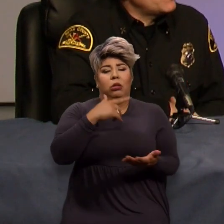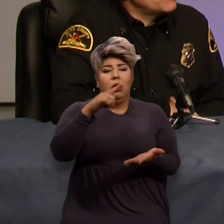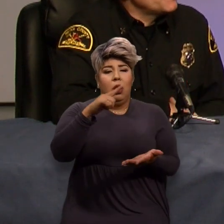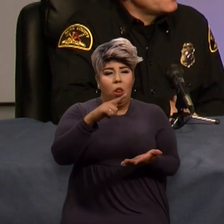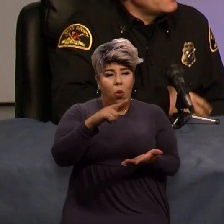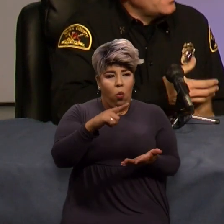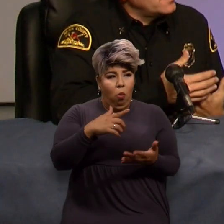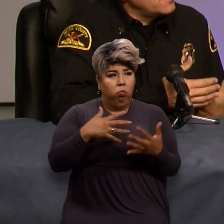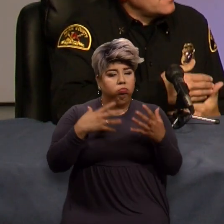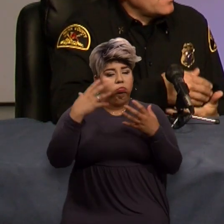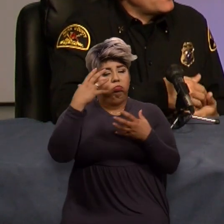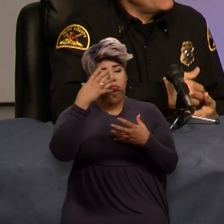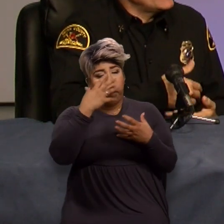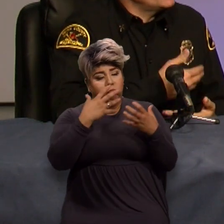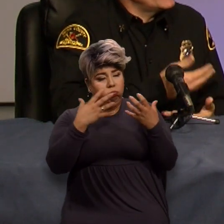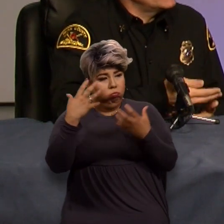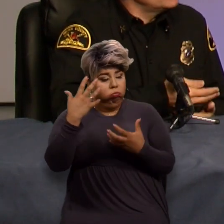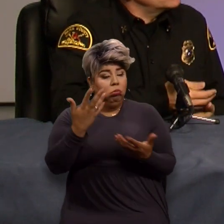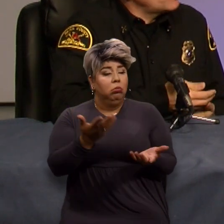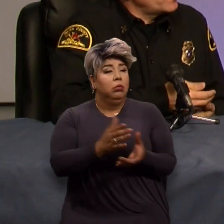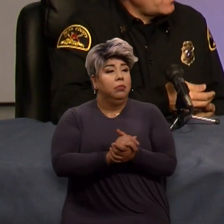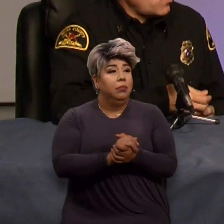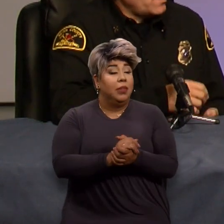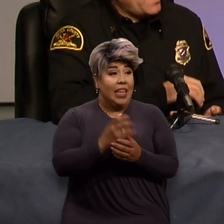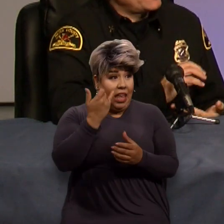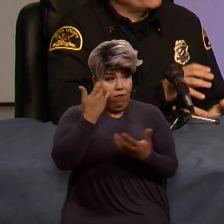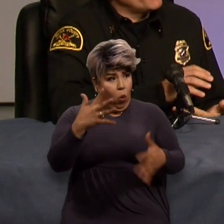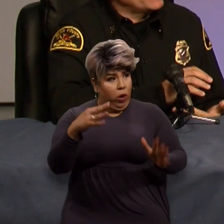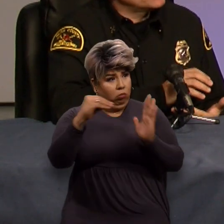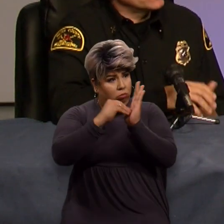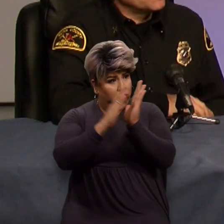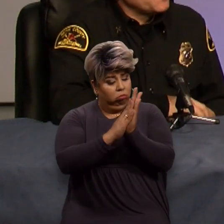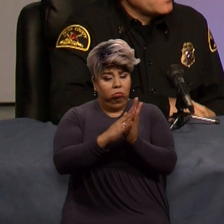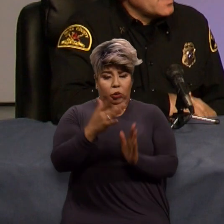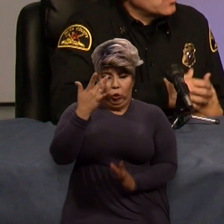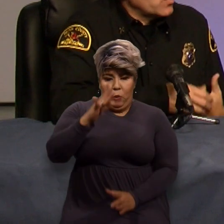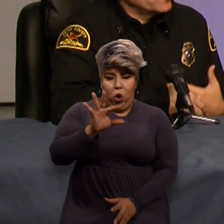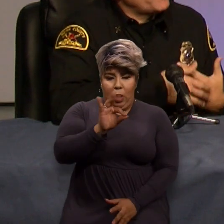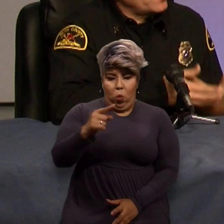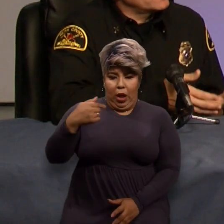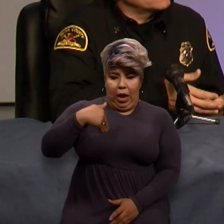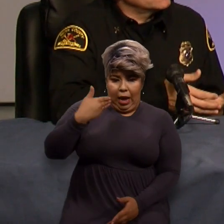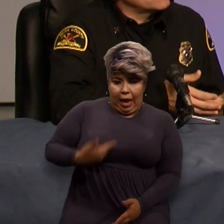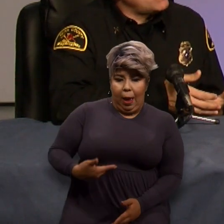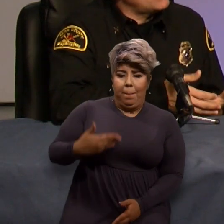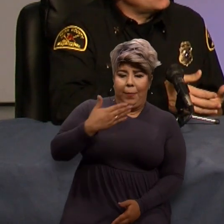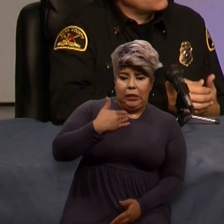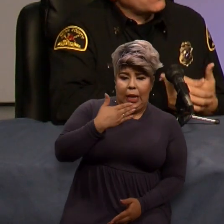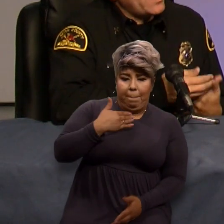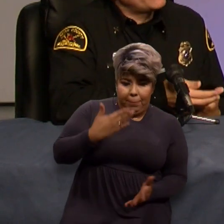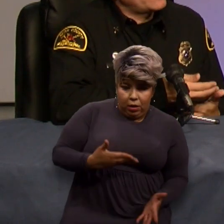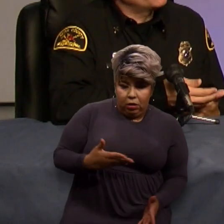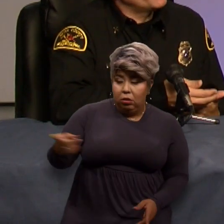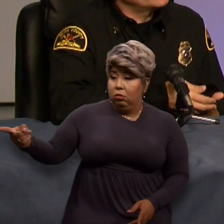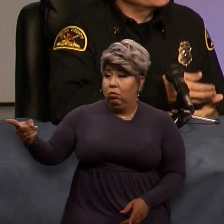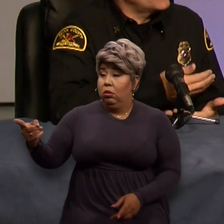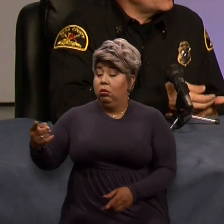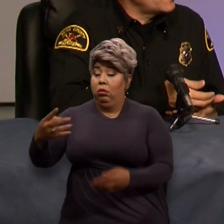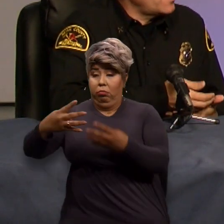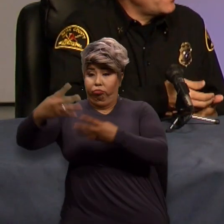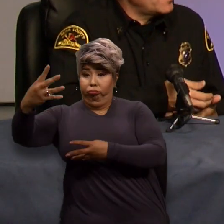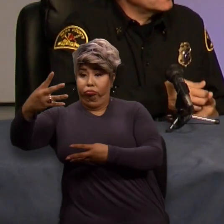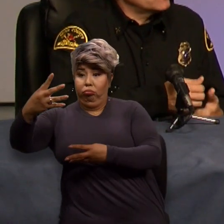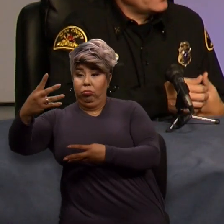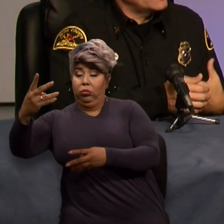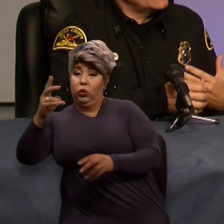as a problem. And if they've entered into smart 911, that information as we're responding to this call, we'll have that information